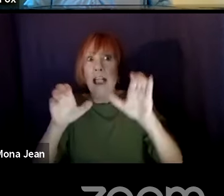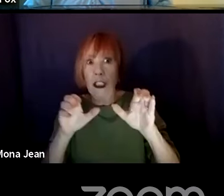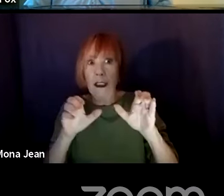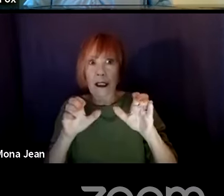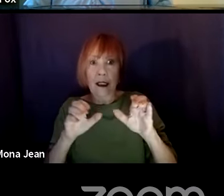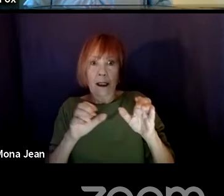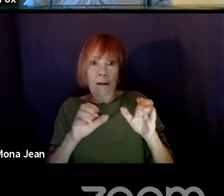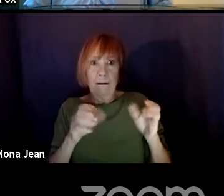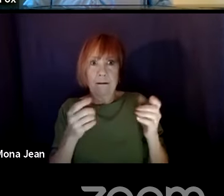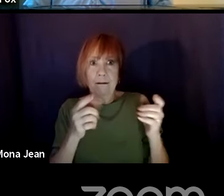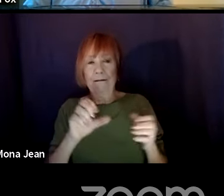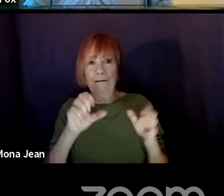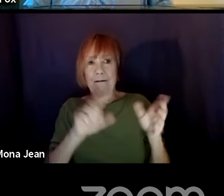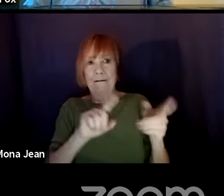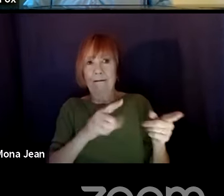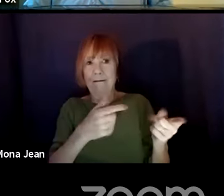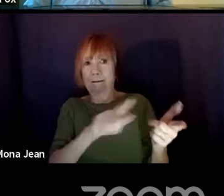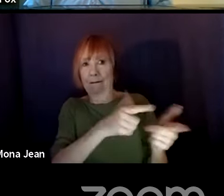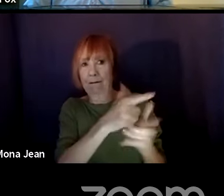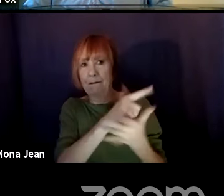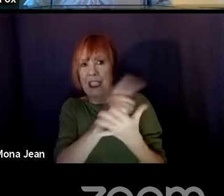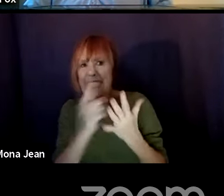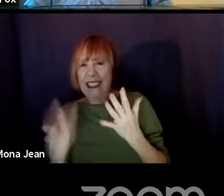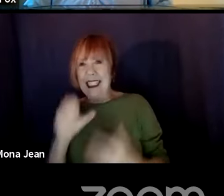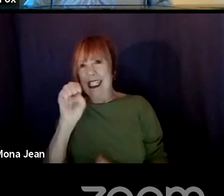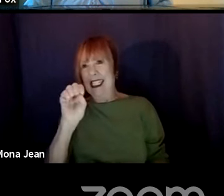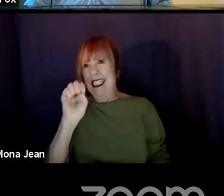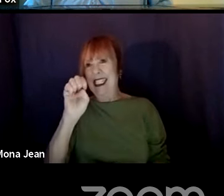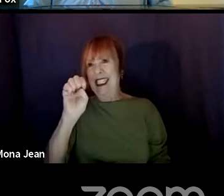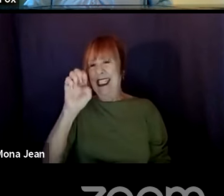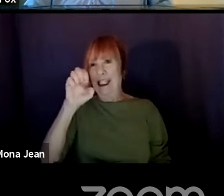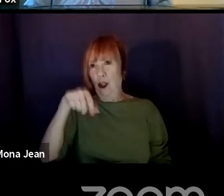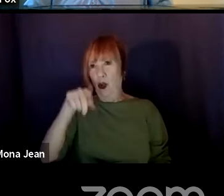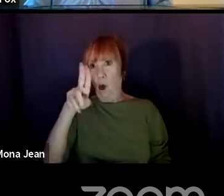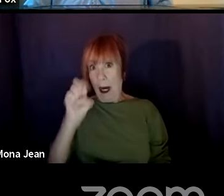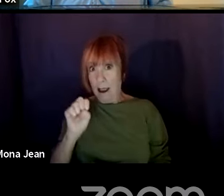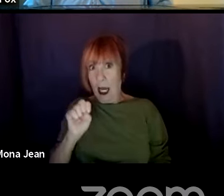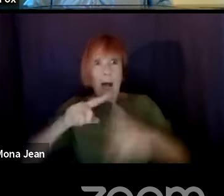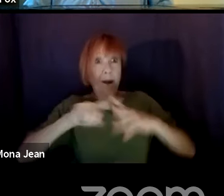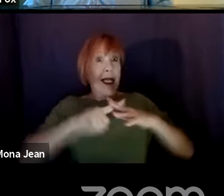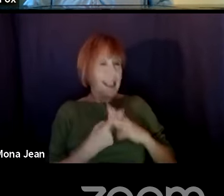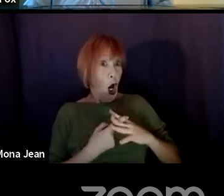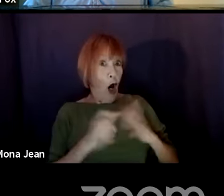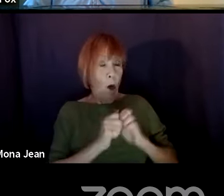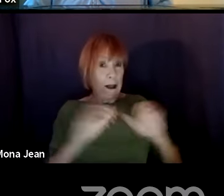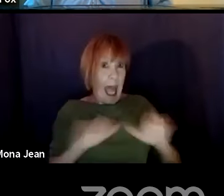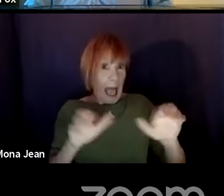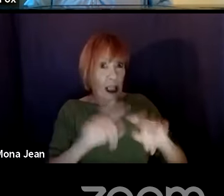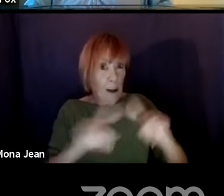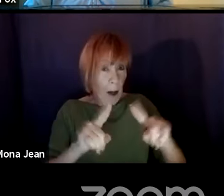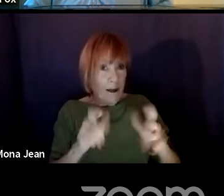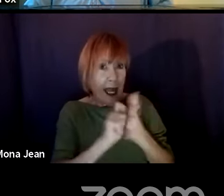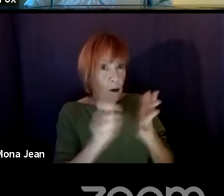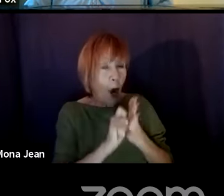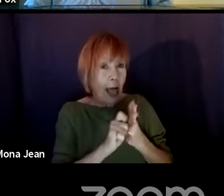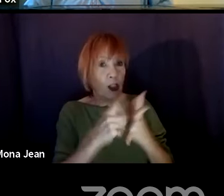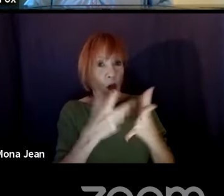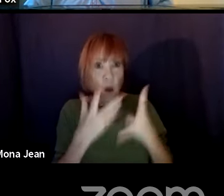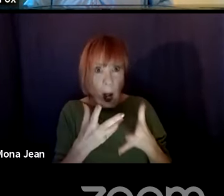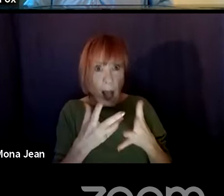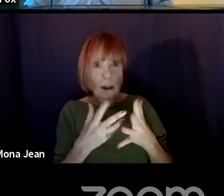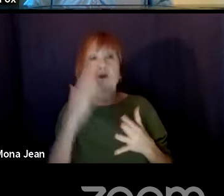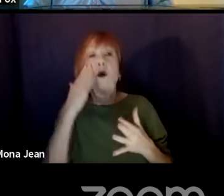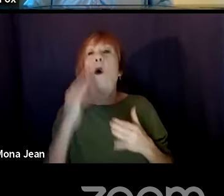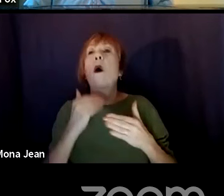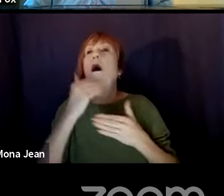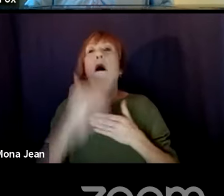Identity. Or when they'll open on action, but then it's written in a way that you still want to turn the page. Yeah, okay. Yeah. So,